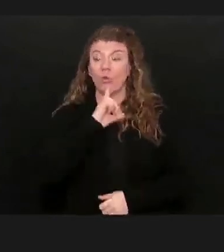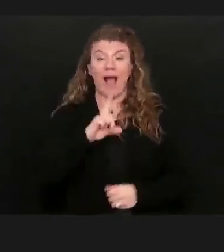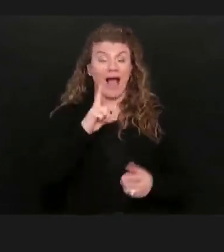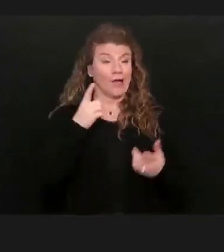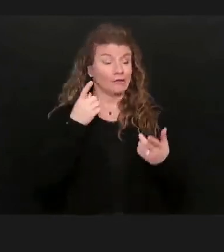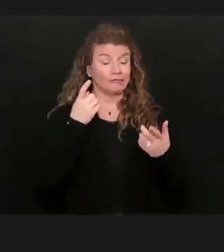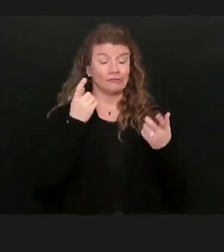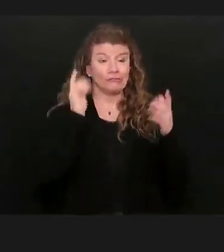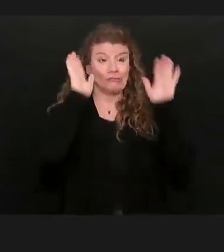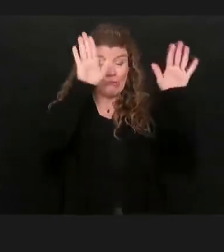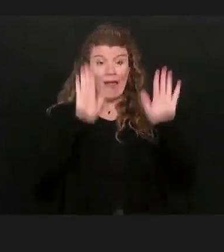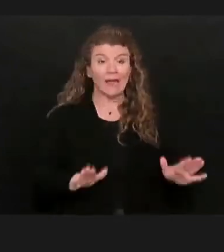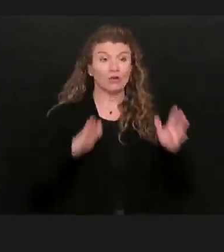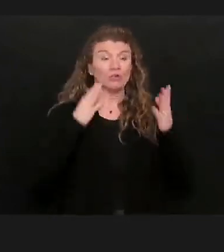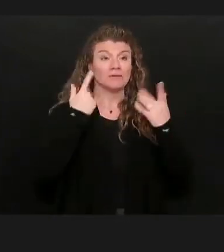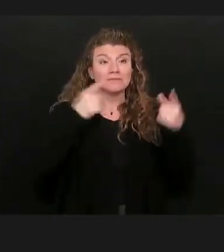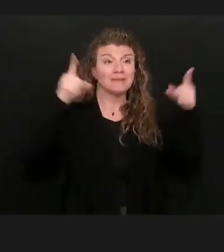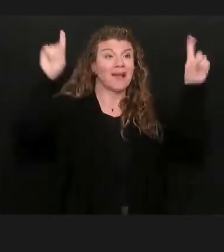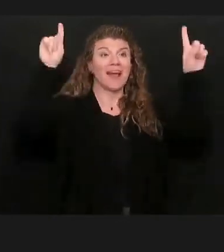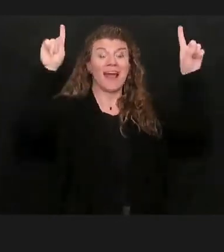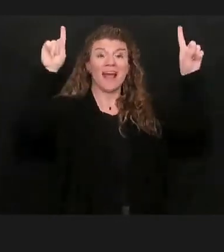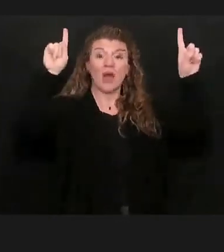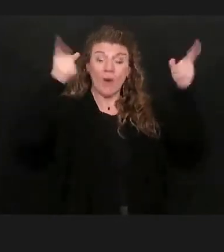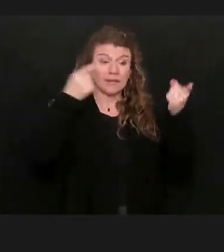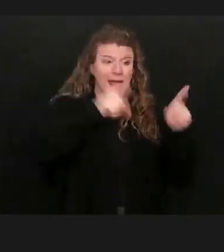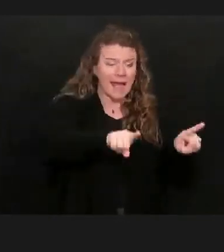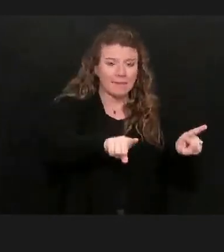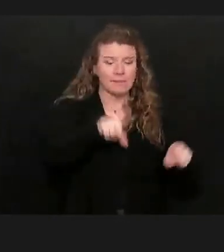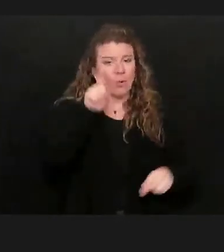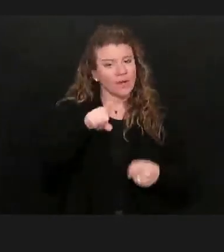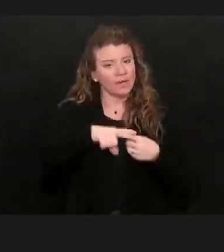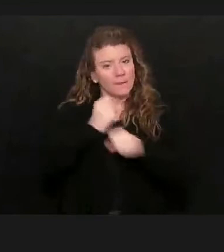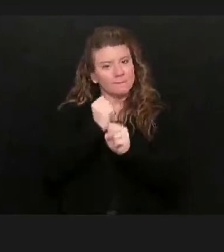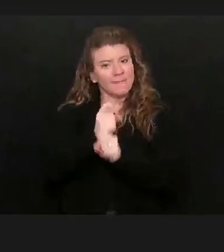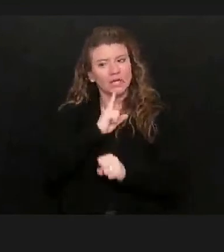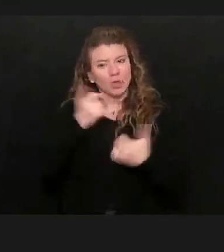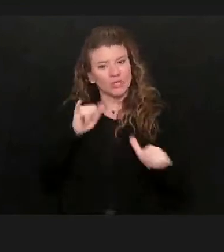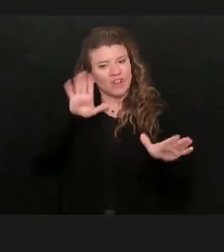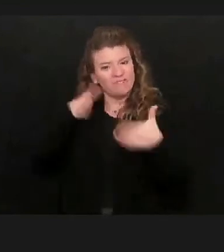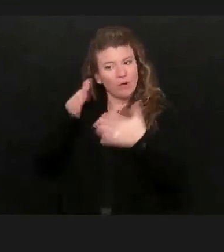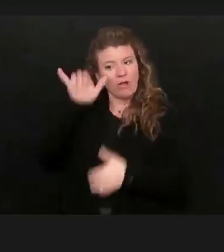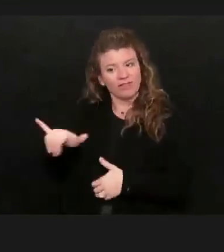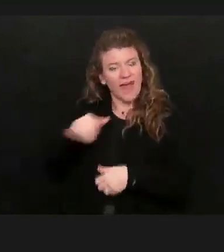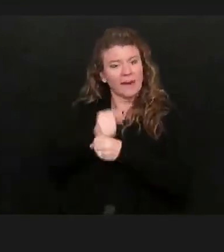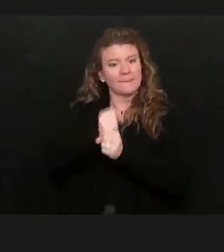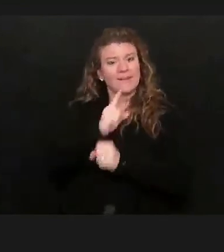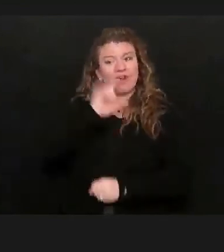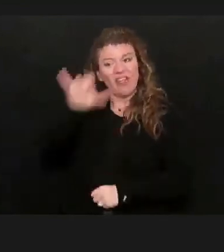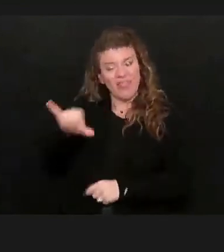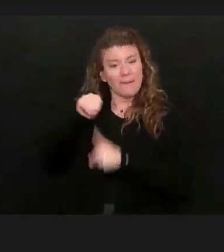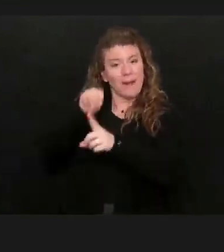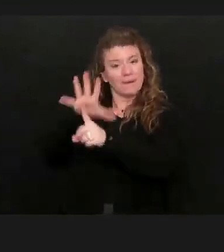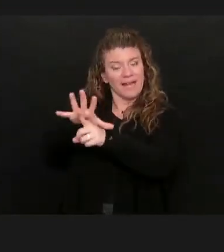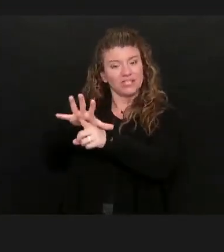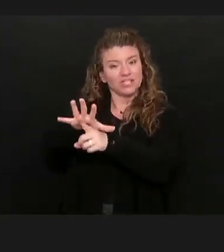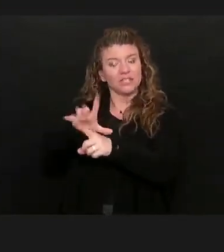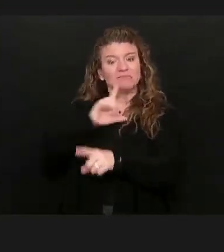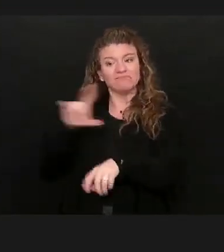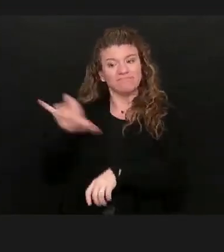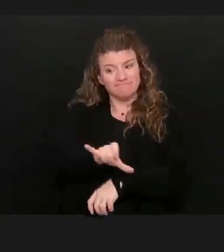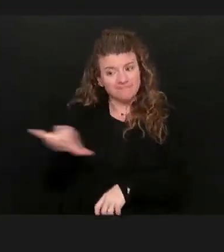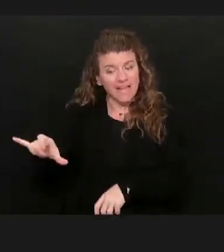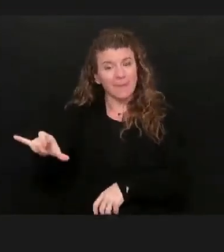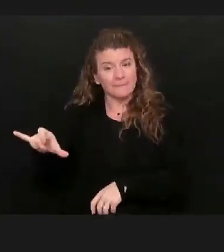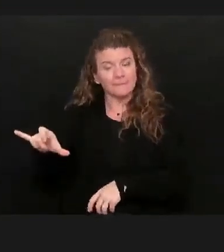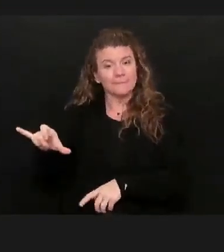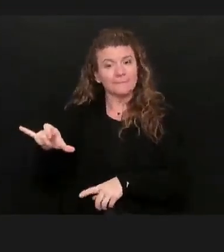celebrate the accomplishments, we need to keep our eye on the ball to make sure that that population is treated as well as the